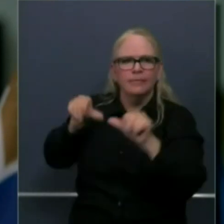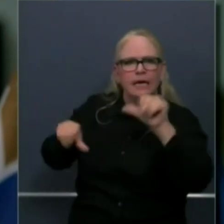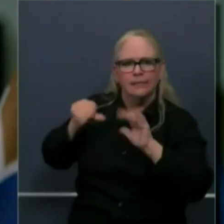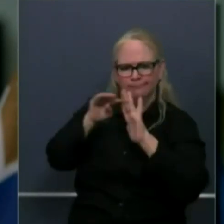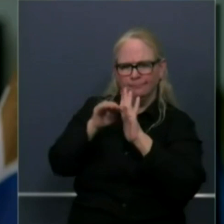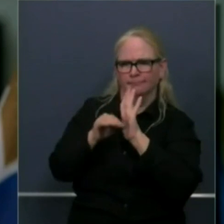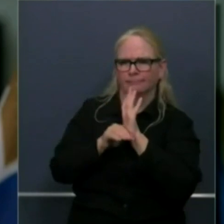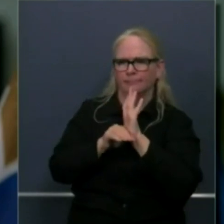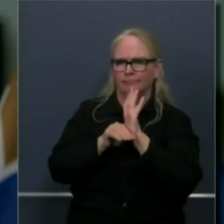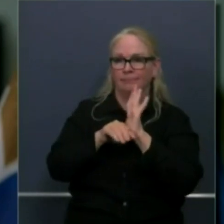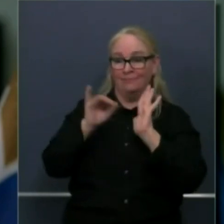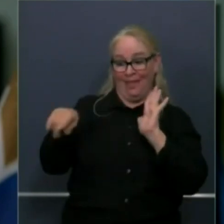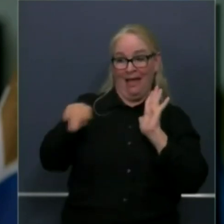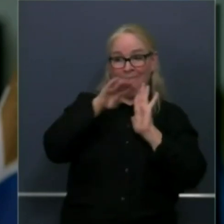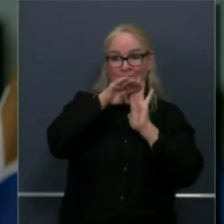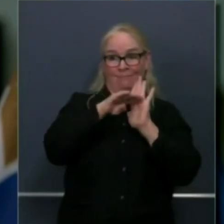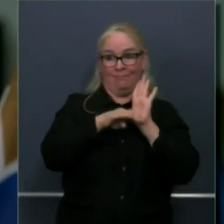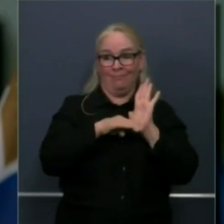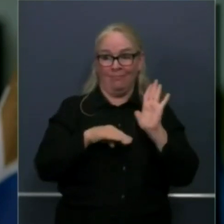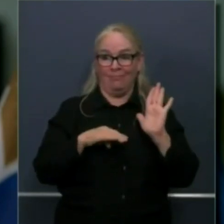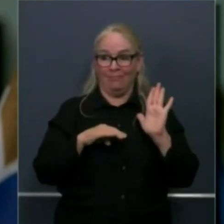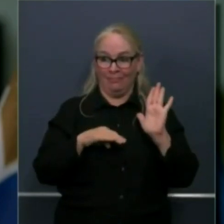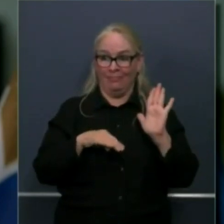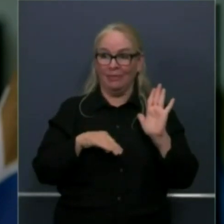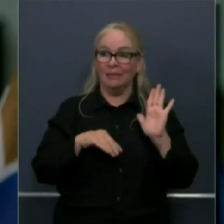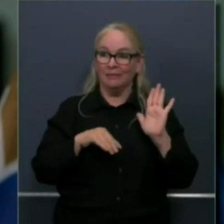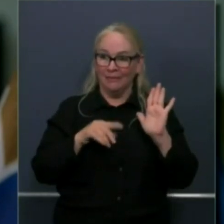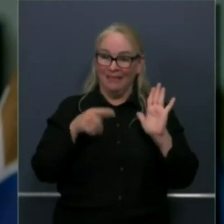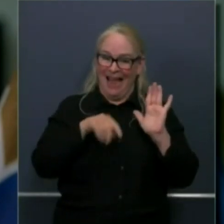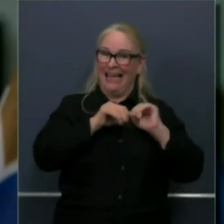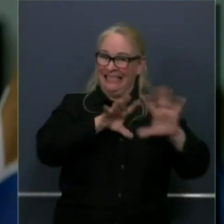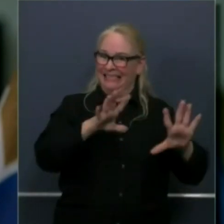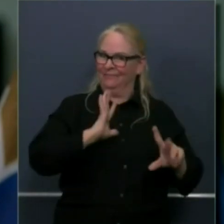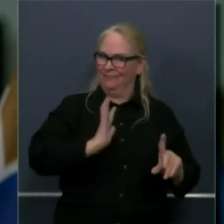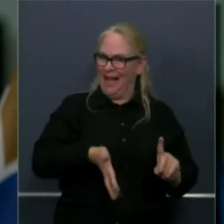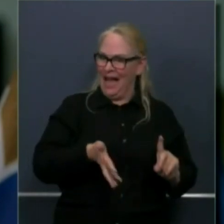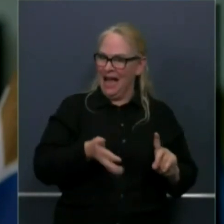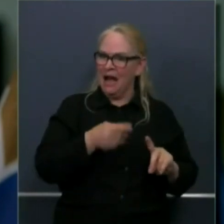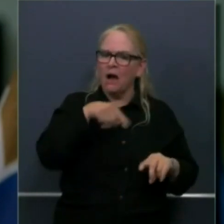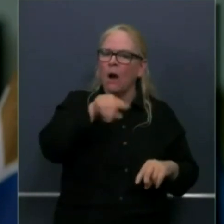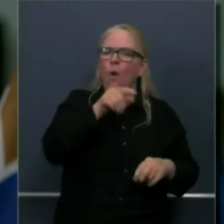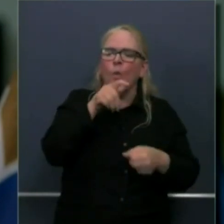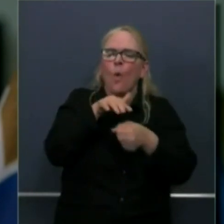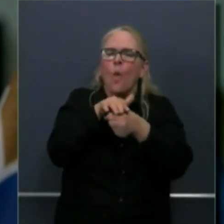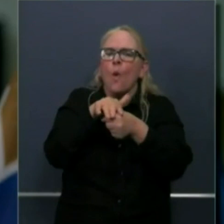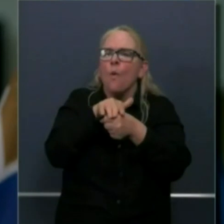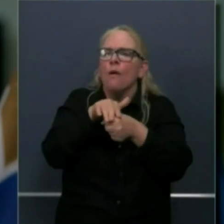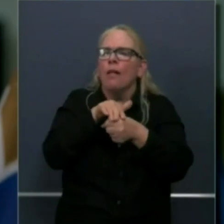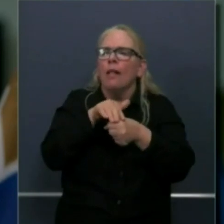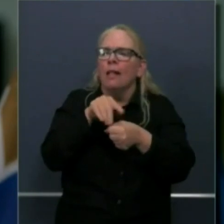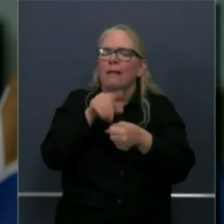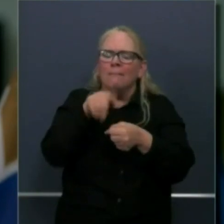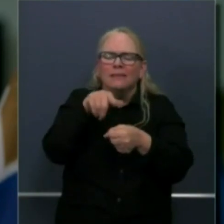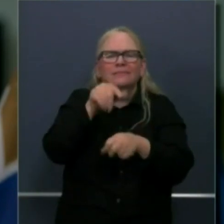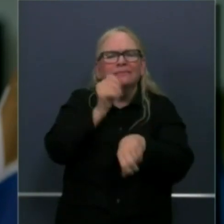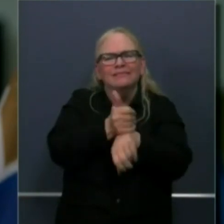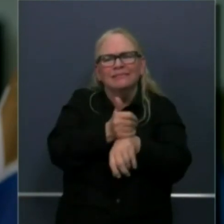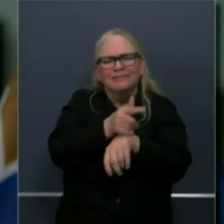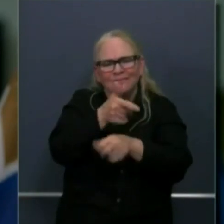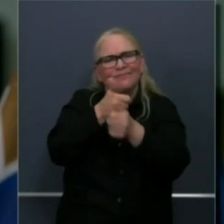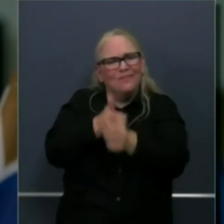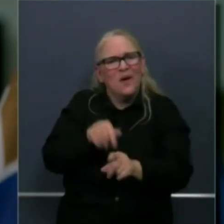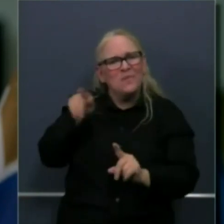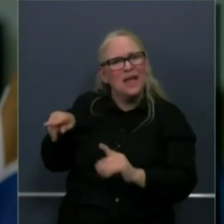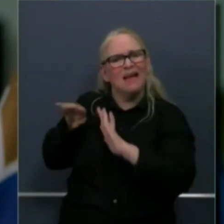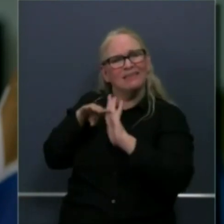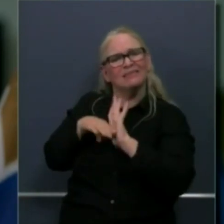them is at the local level the monitoring uh is all of us uh trying to encourage one uh another to do even more and